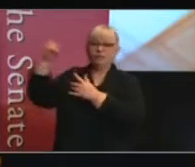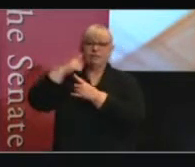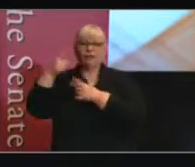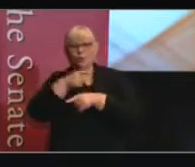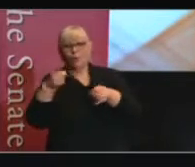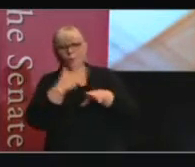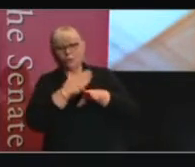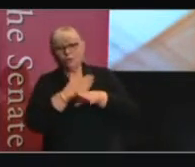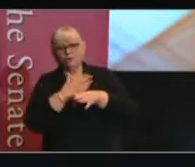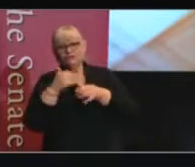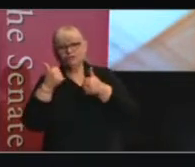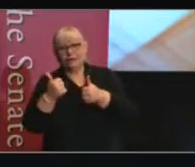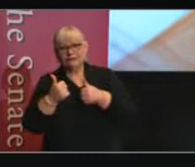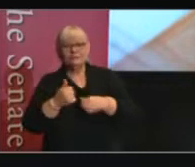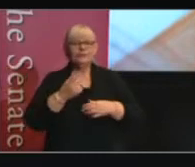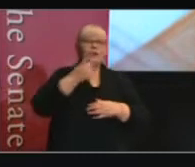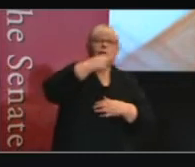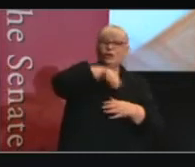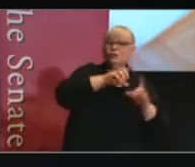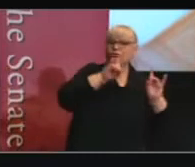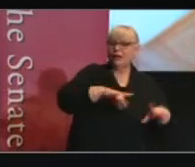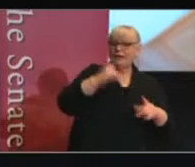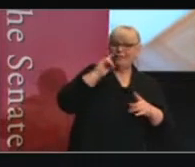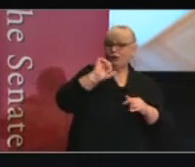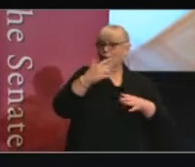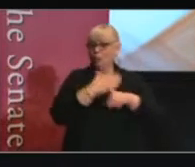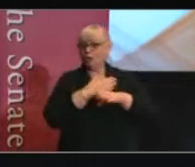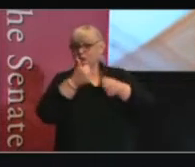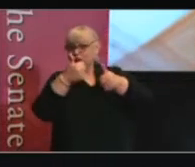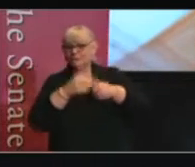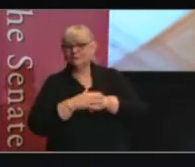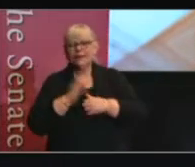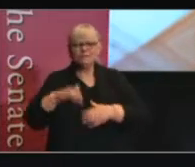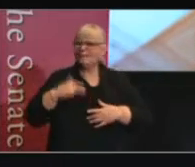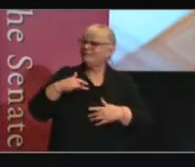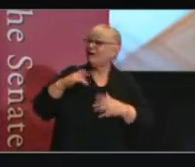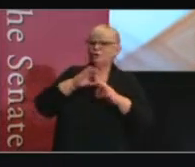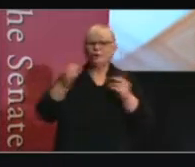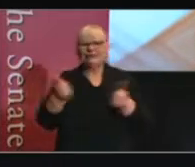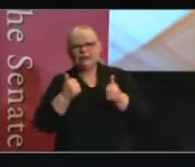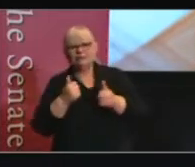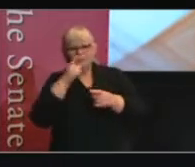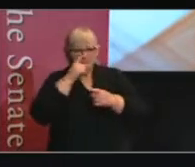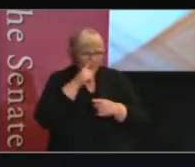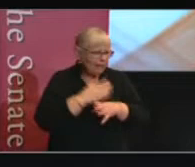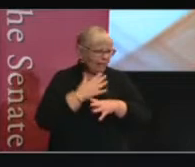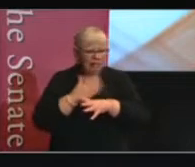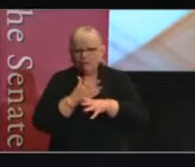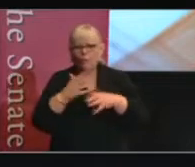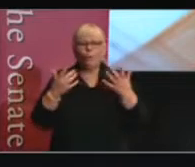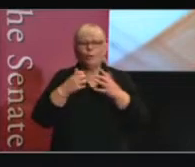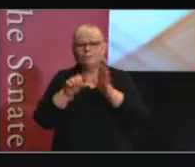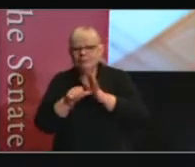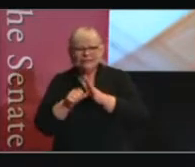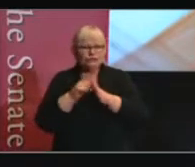The rest of the country thinks your work's great. You might feel under-resourced and I'll be the first to champion more resources for you.